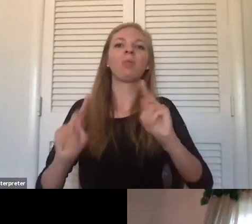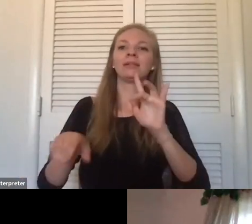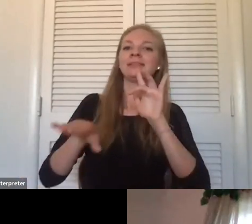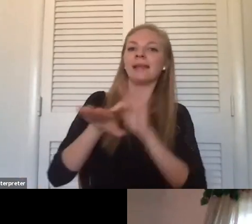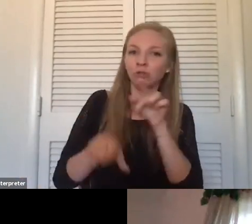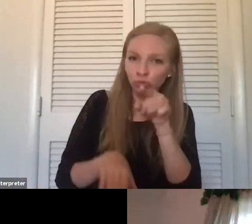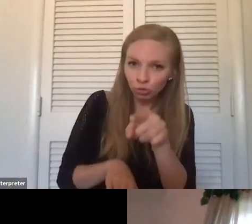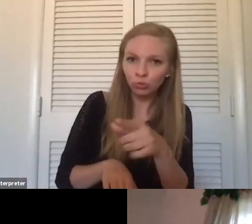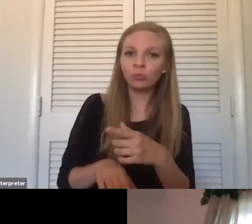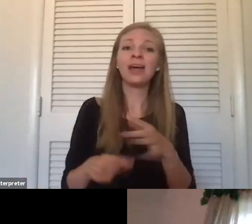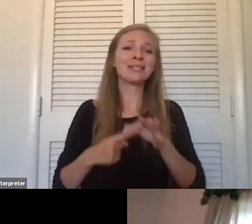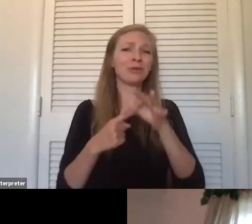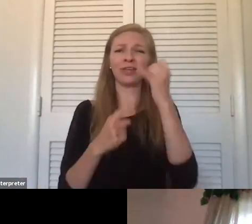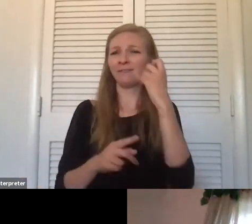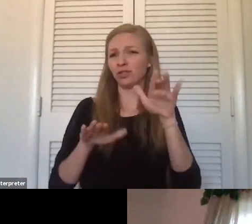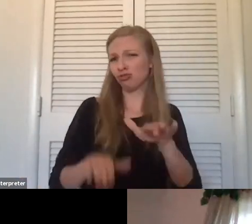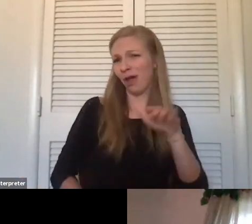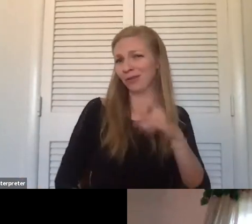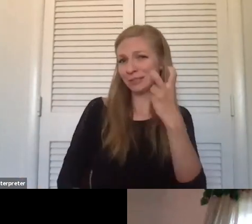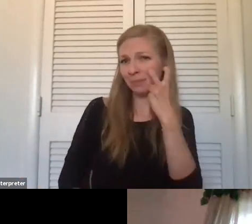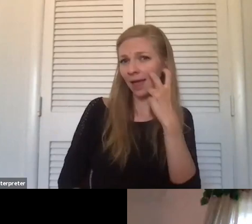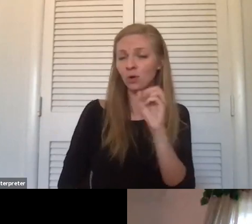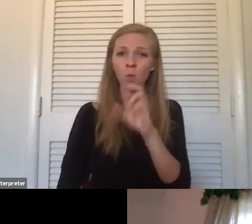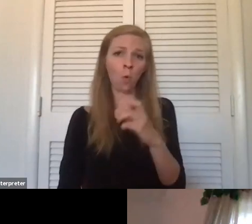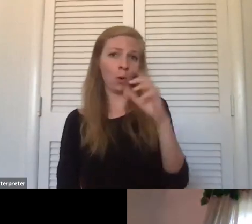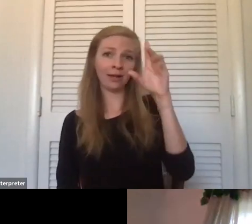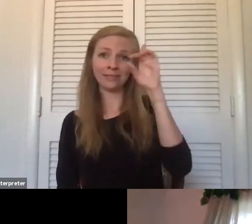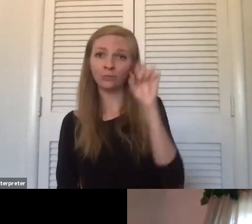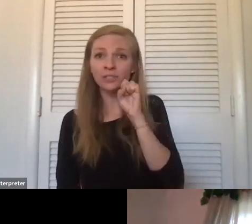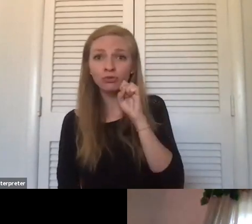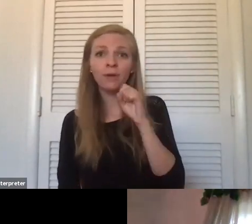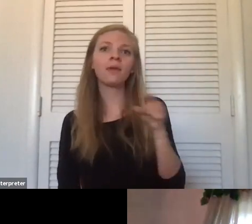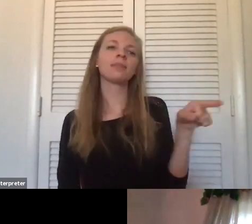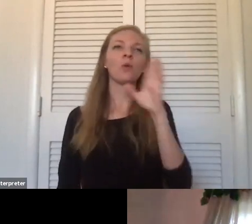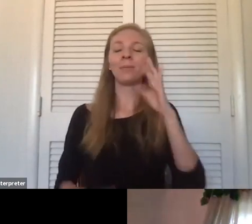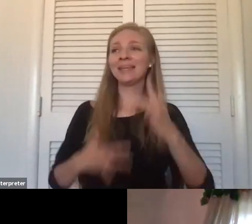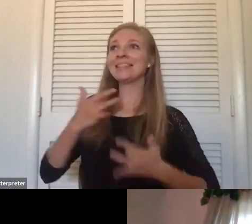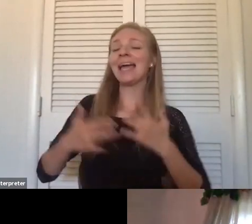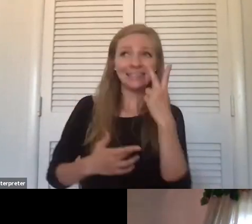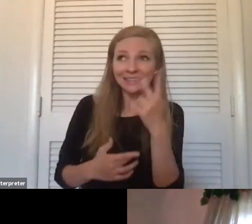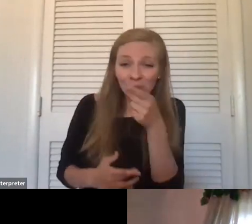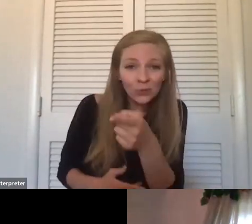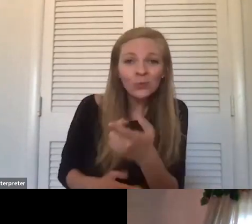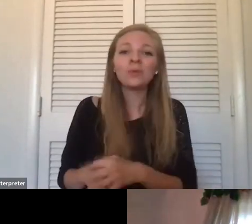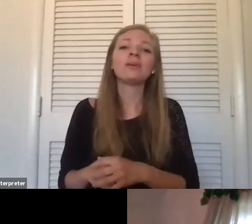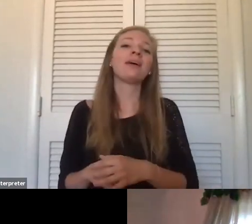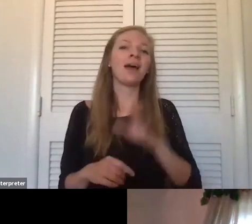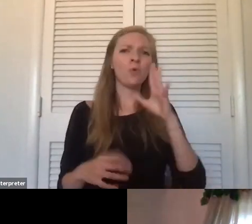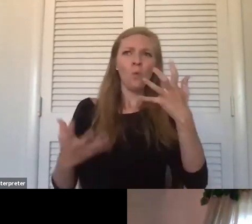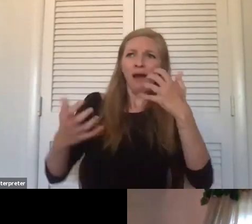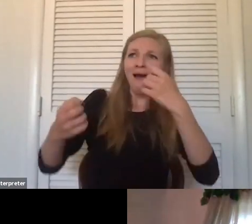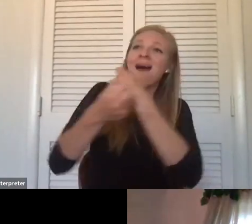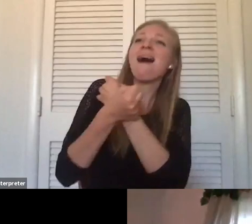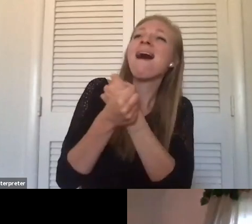Especially if a child is blind or down syndrome, they're going to be so excited to see you and give a hug,